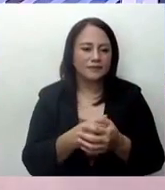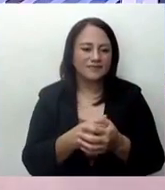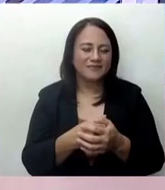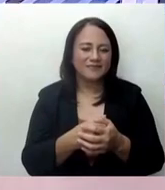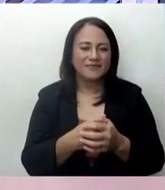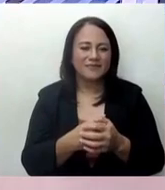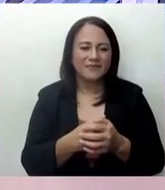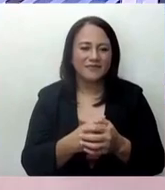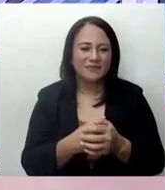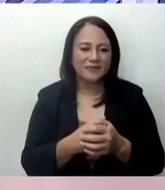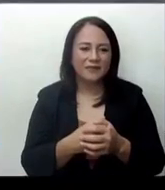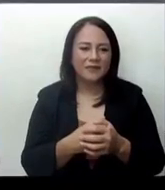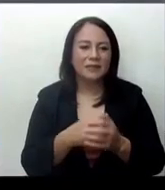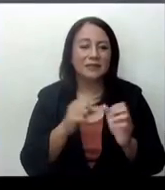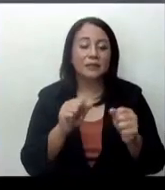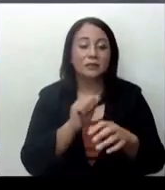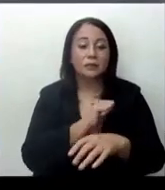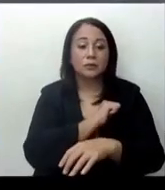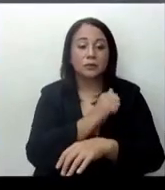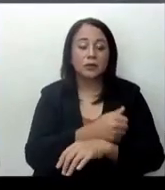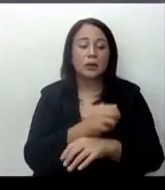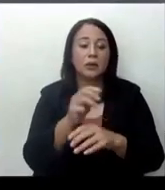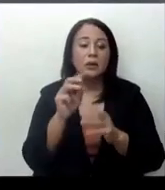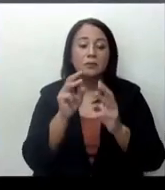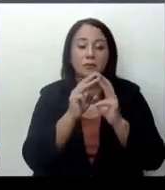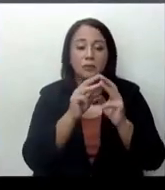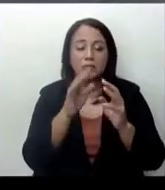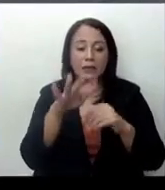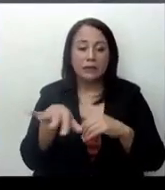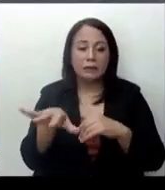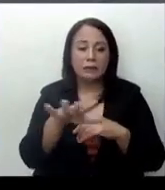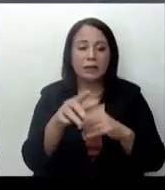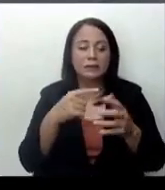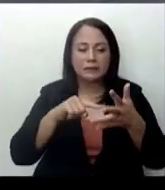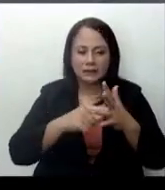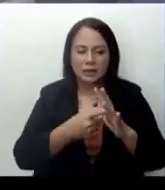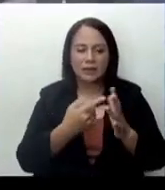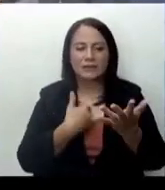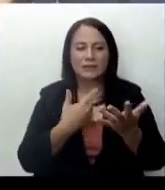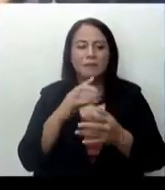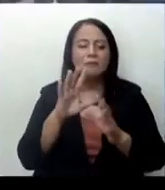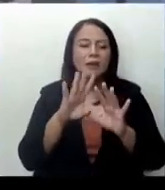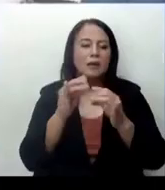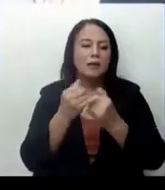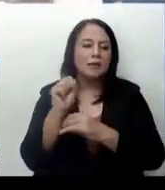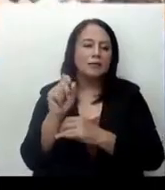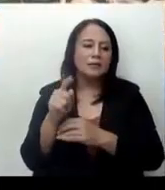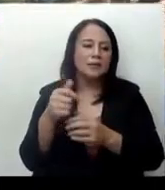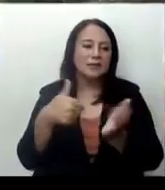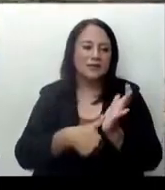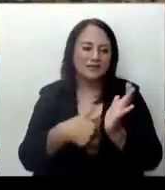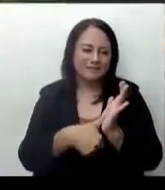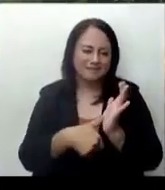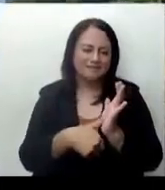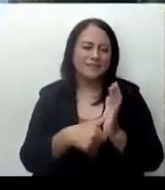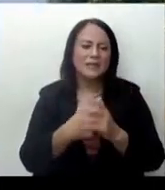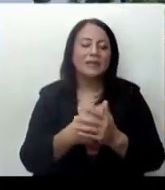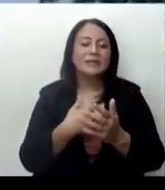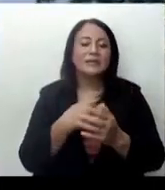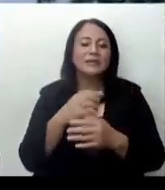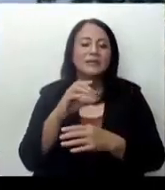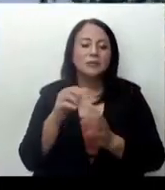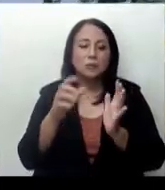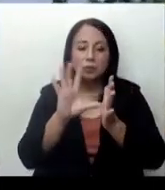Yes, Carmina, authorities in Zamboanga Peninsula are gearing up for the forthcoming Barangay MSK elections. The Commission on Elections